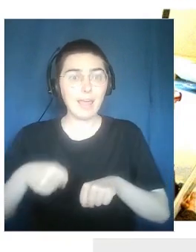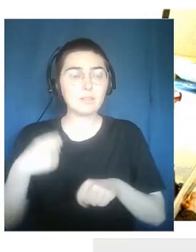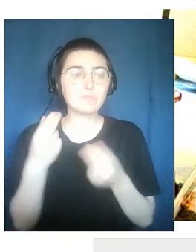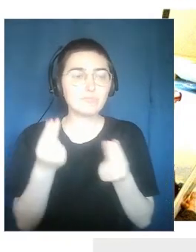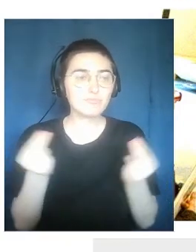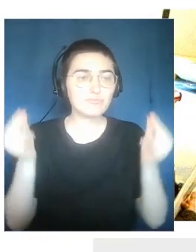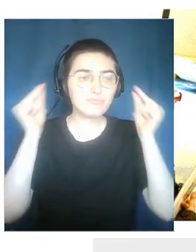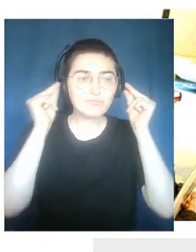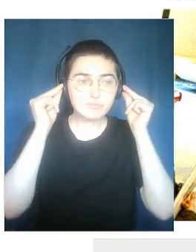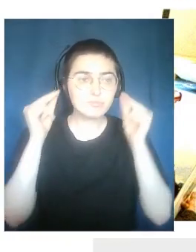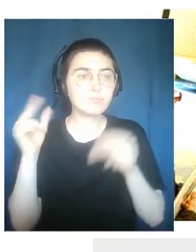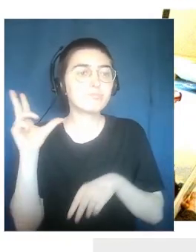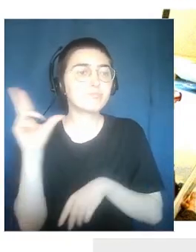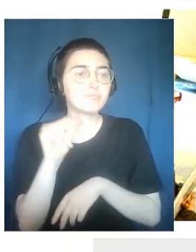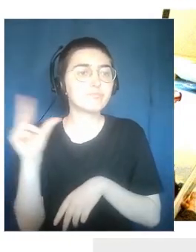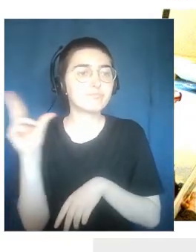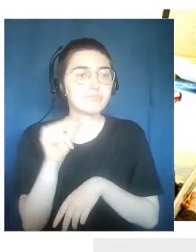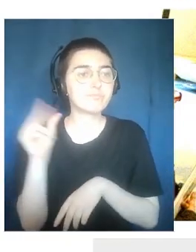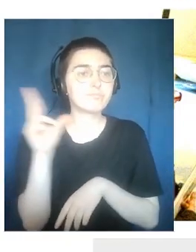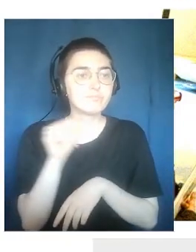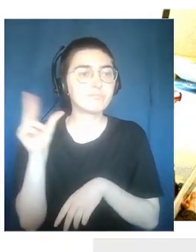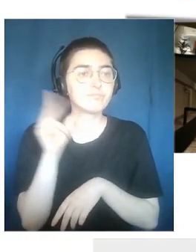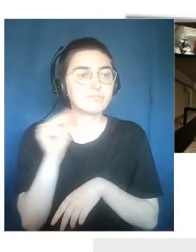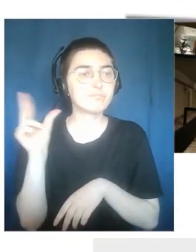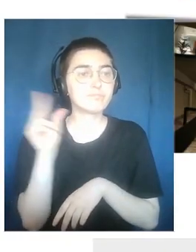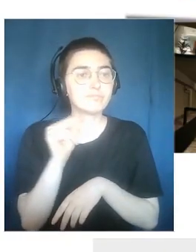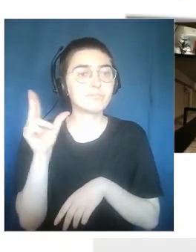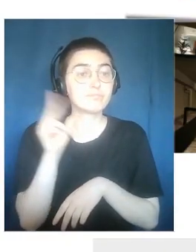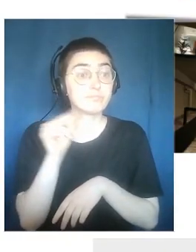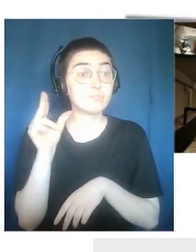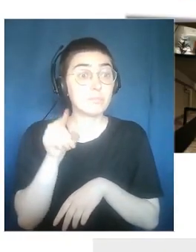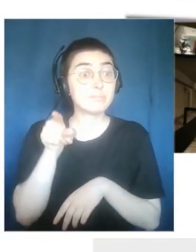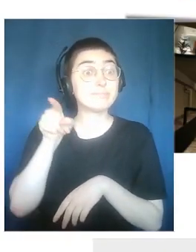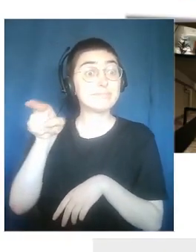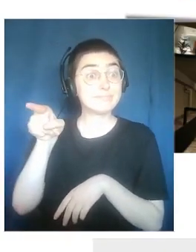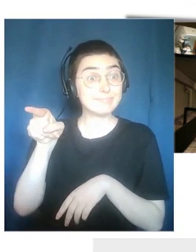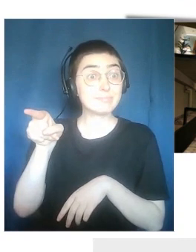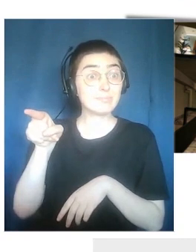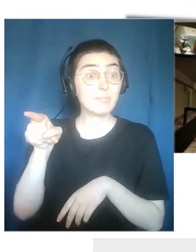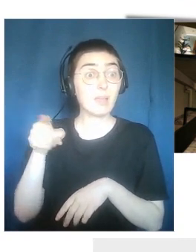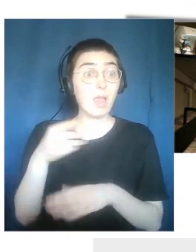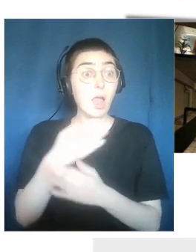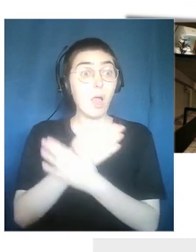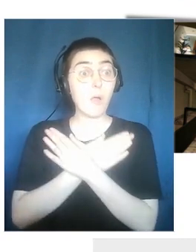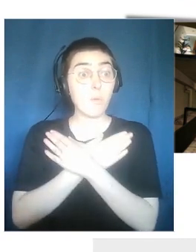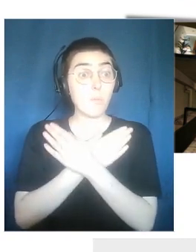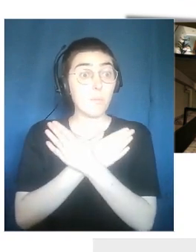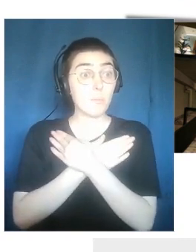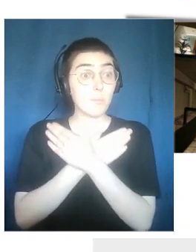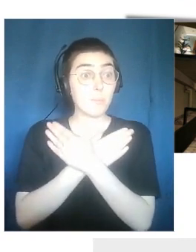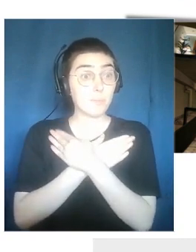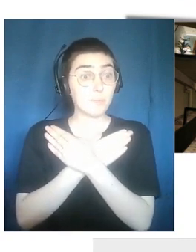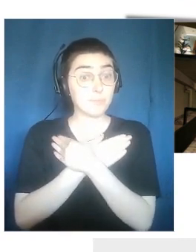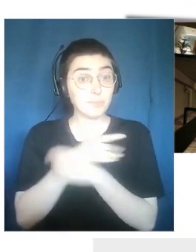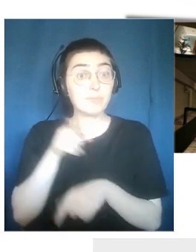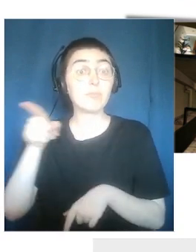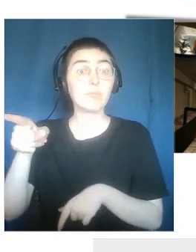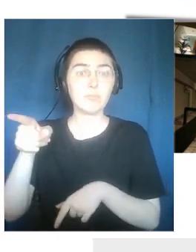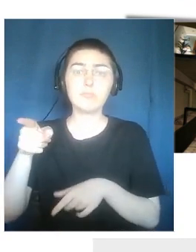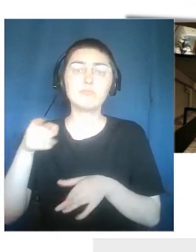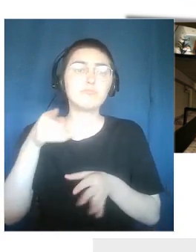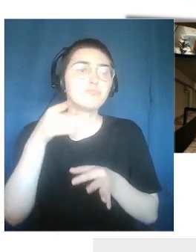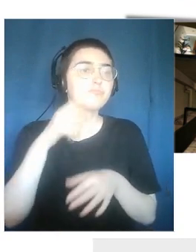The voice of Madonna talking about her perspective on a specific